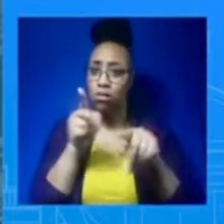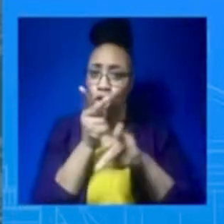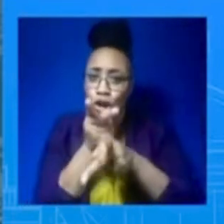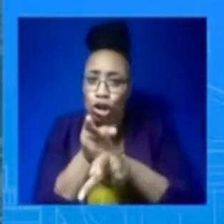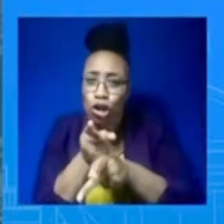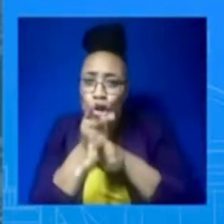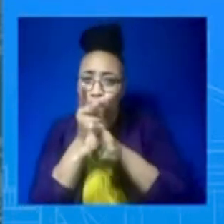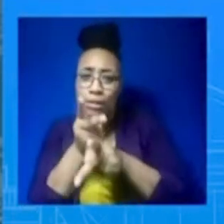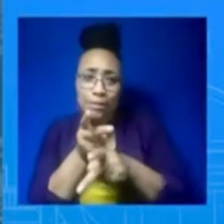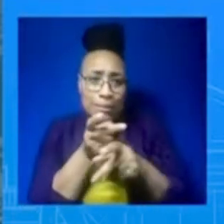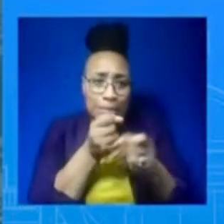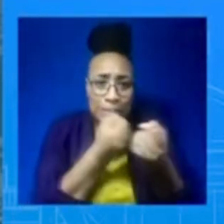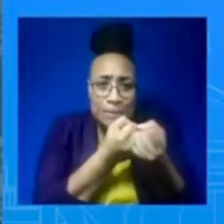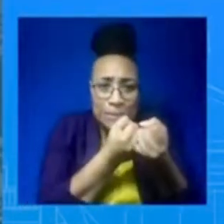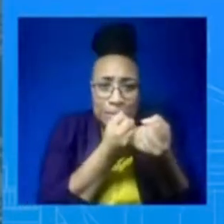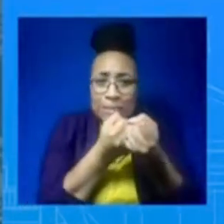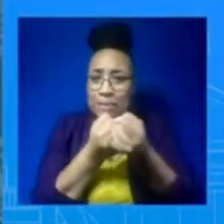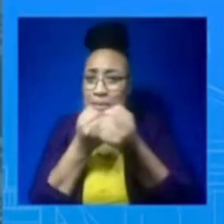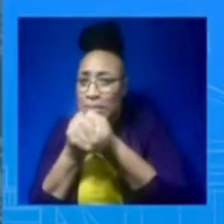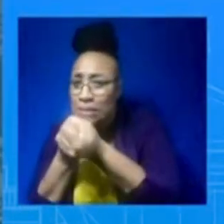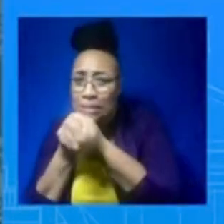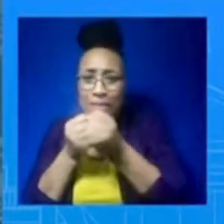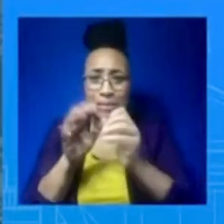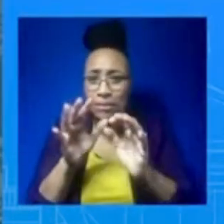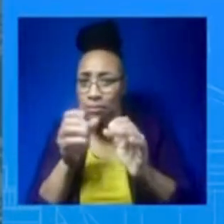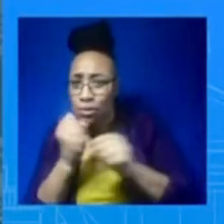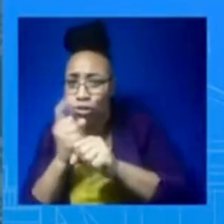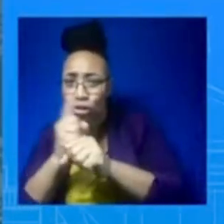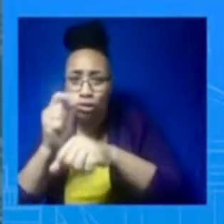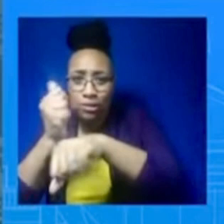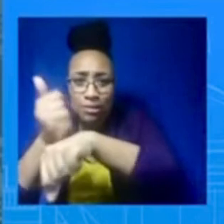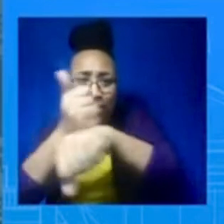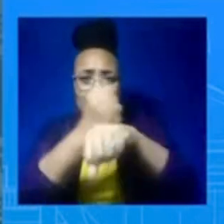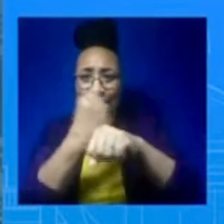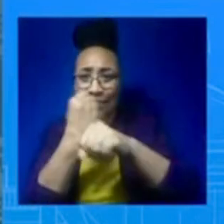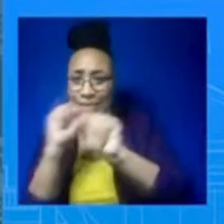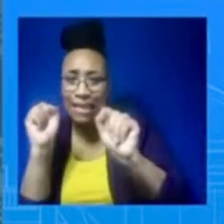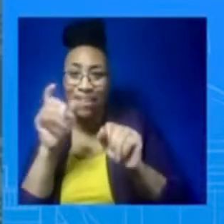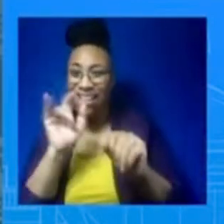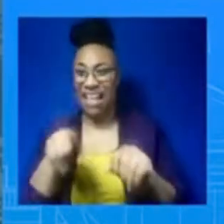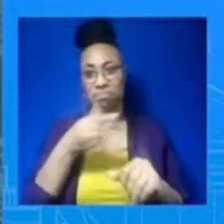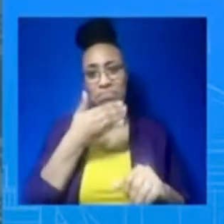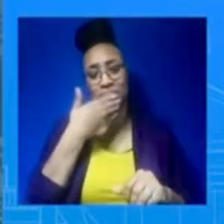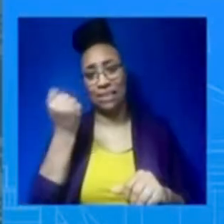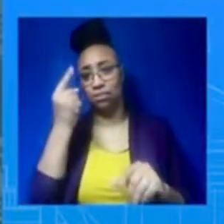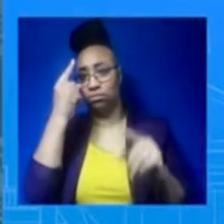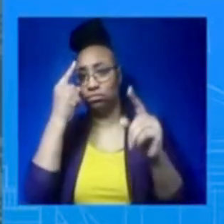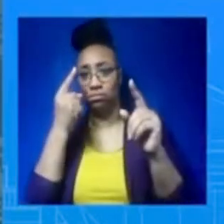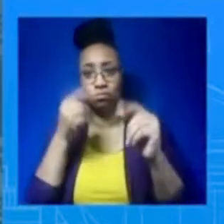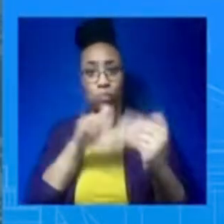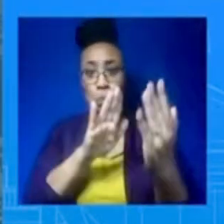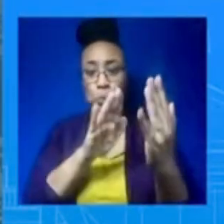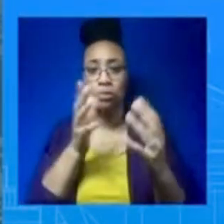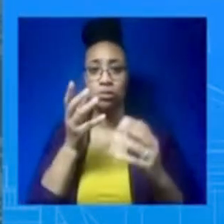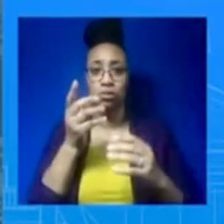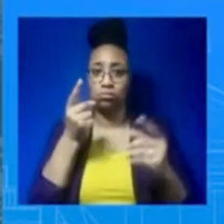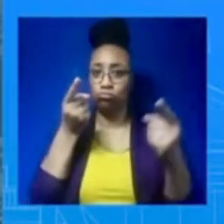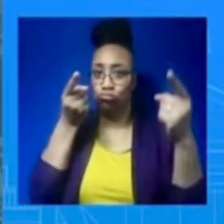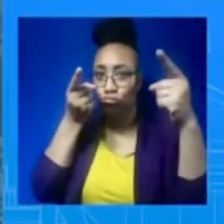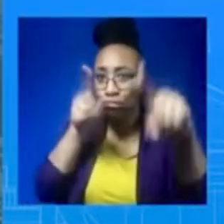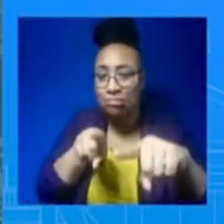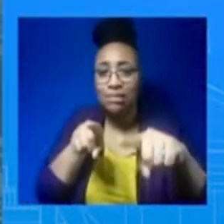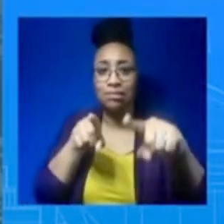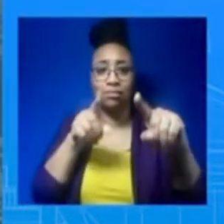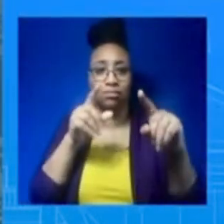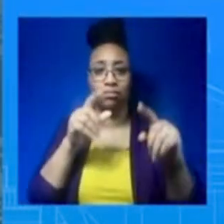I also want to say a few words about Senator Fetterman, and before we continue,